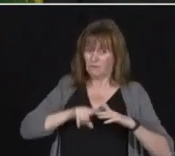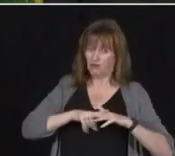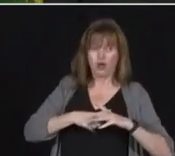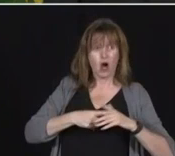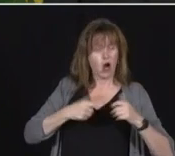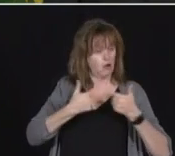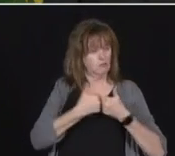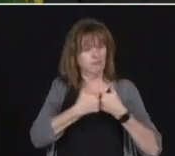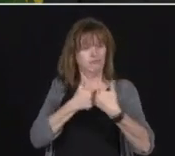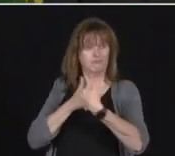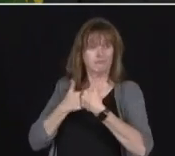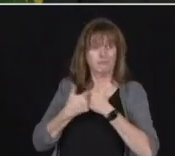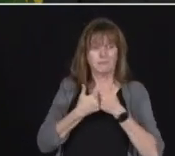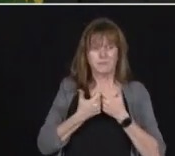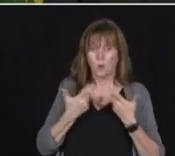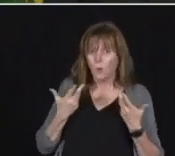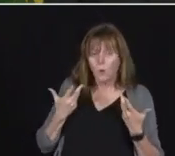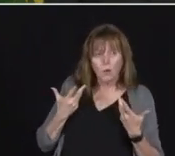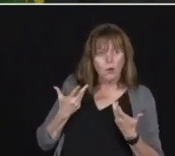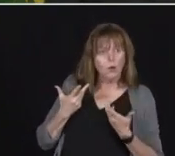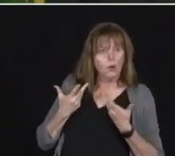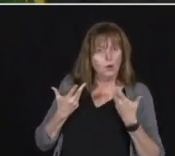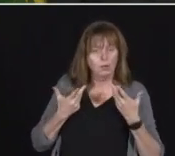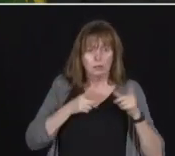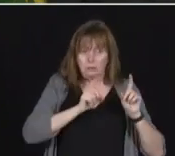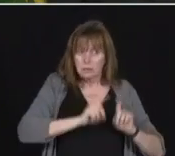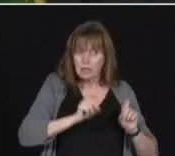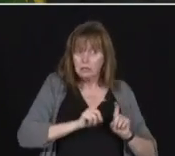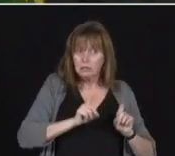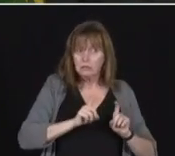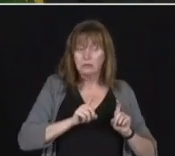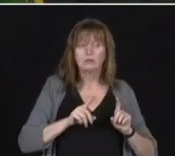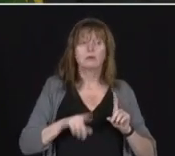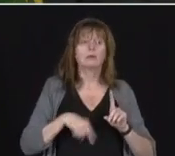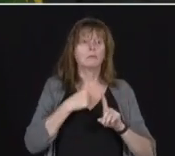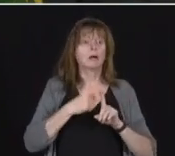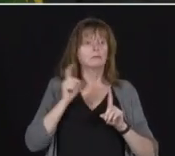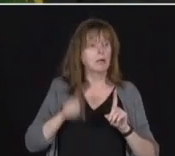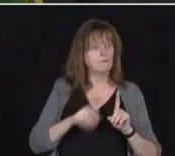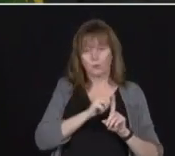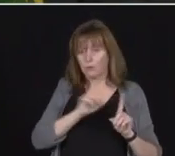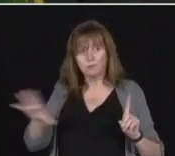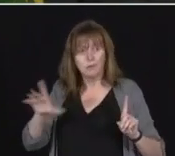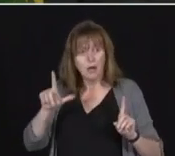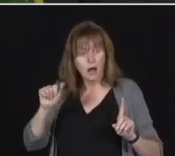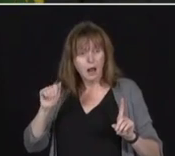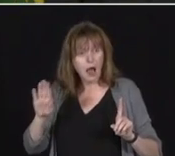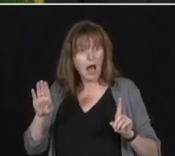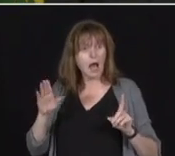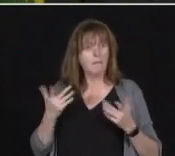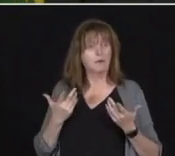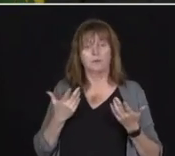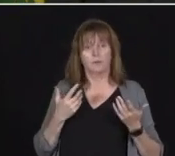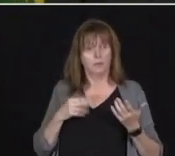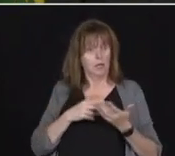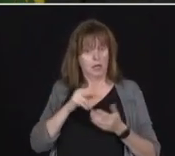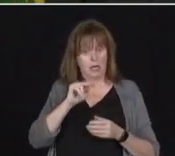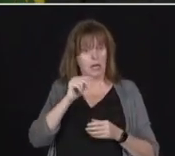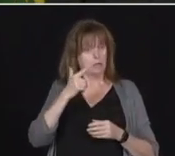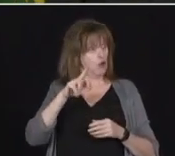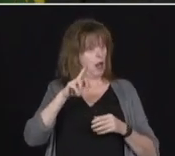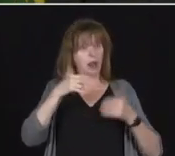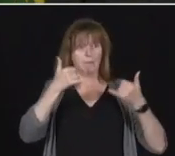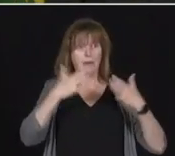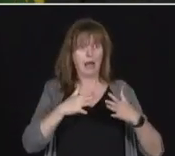tests processed. So how concerned are you that just if they're using the same labs that regular Ontarians are using,